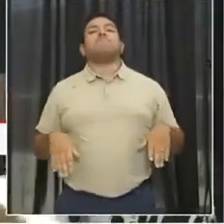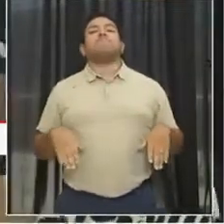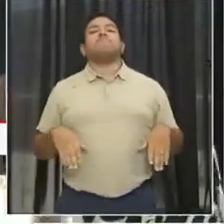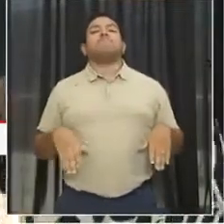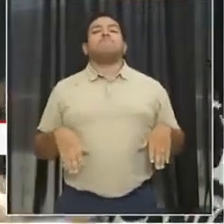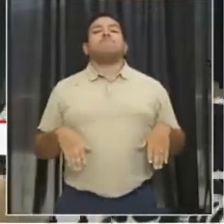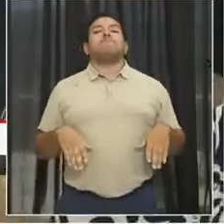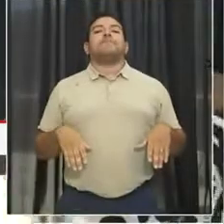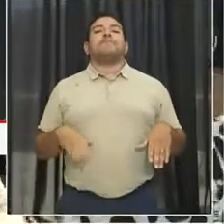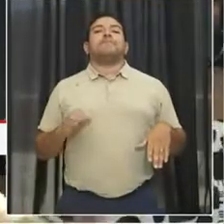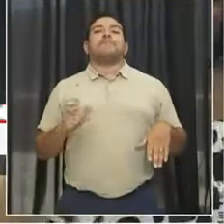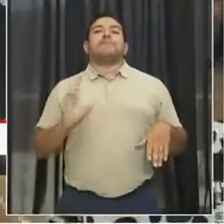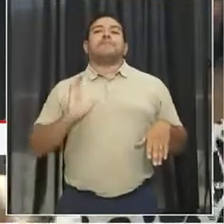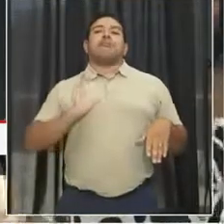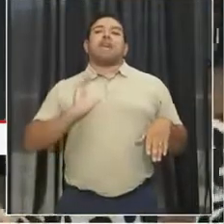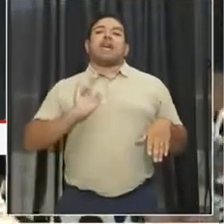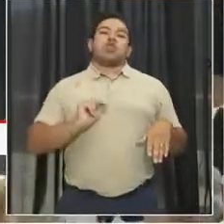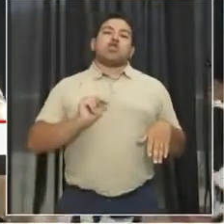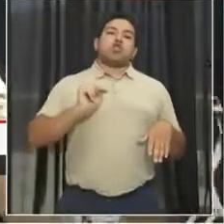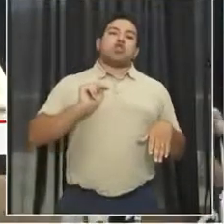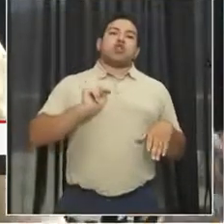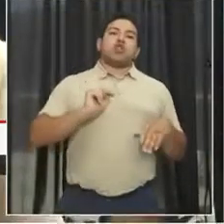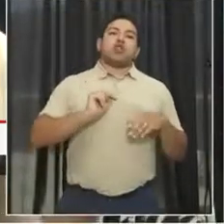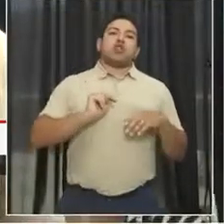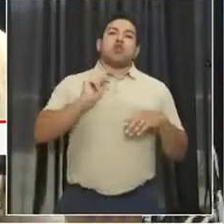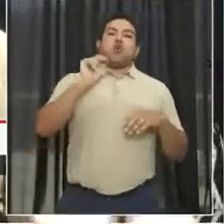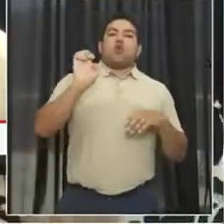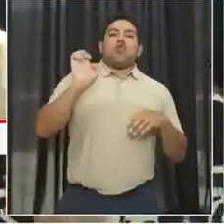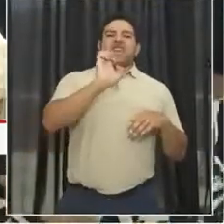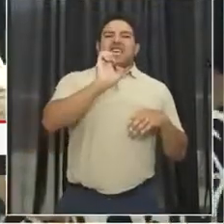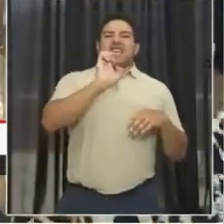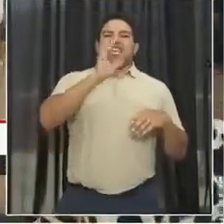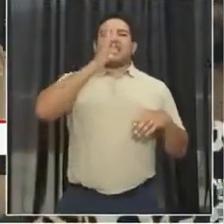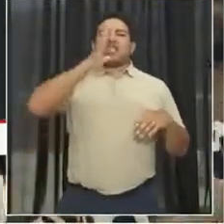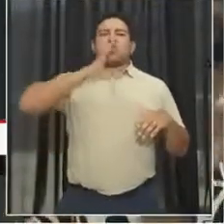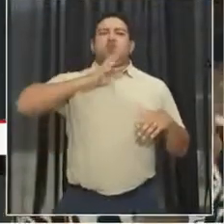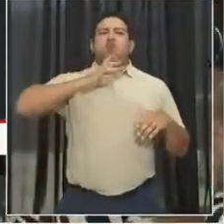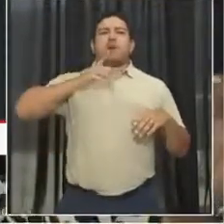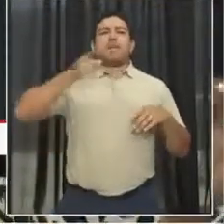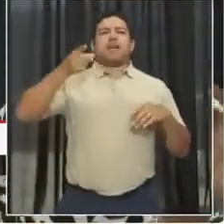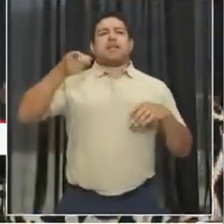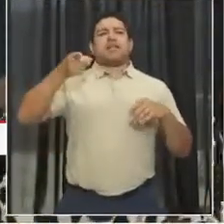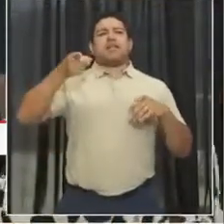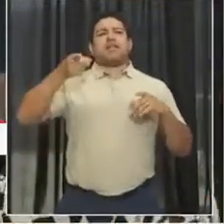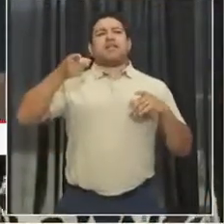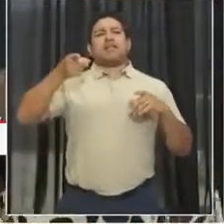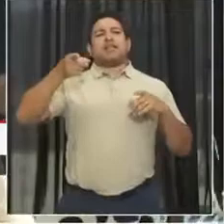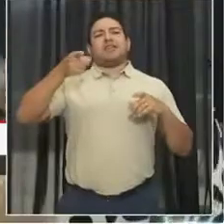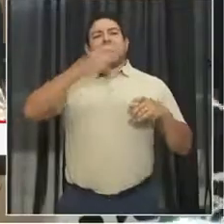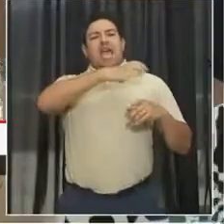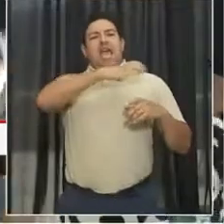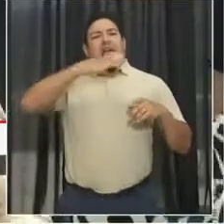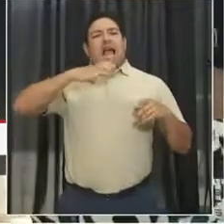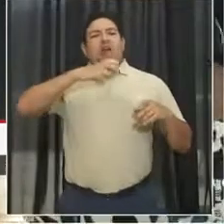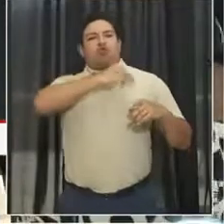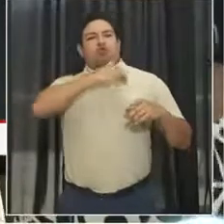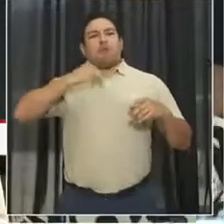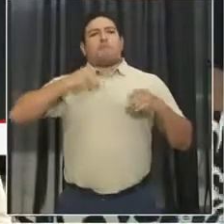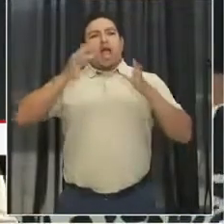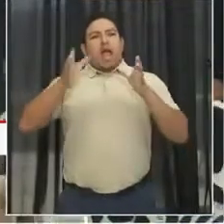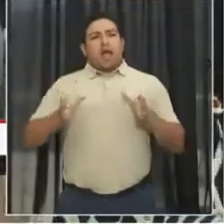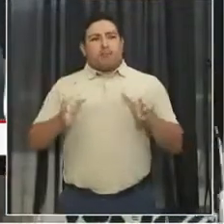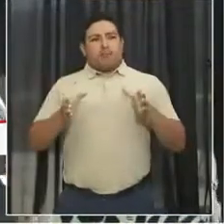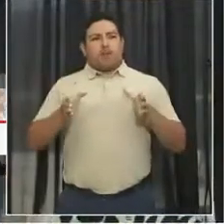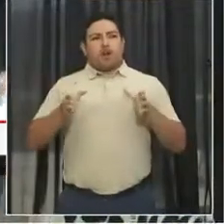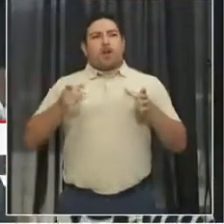Northeast chick who was an A&C commissioner, award council member, and almost